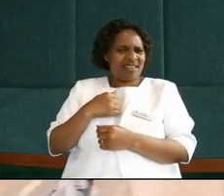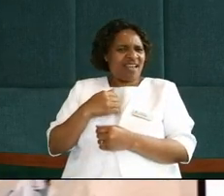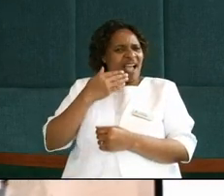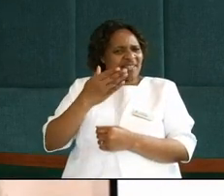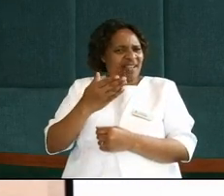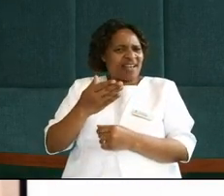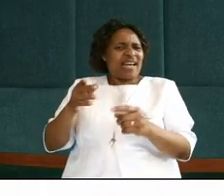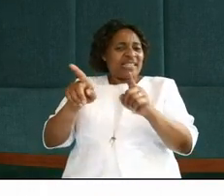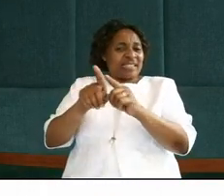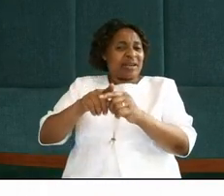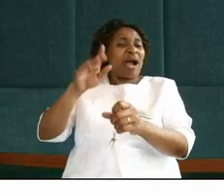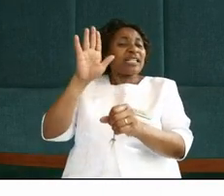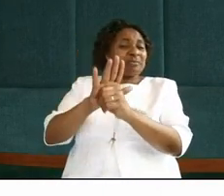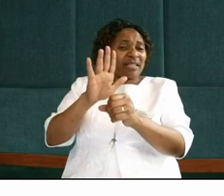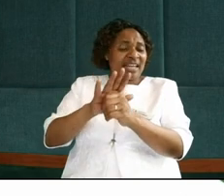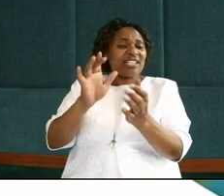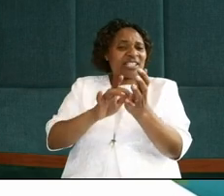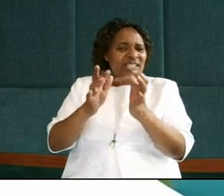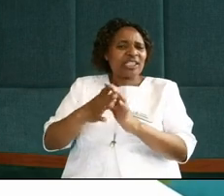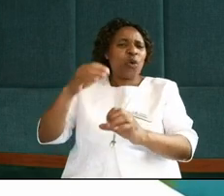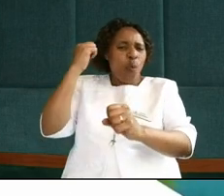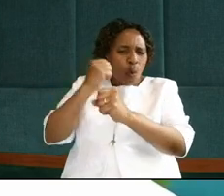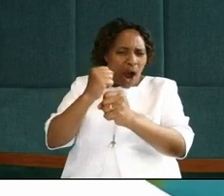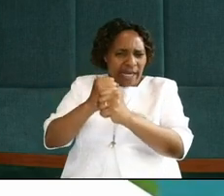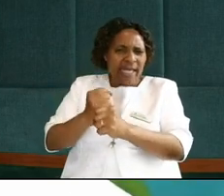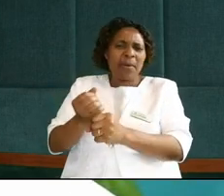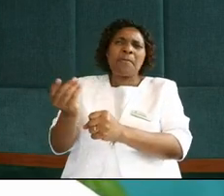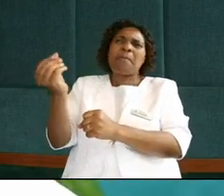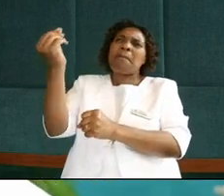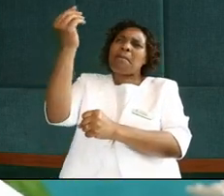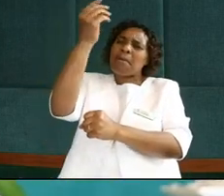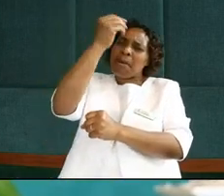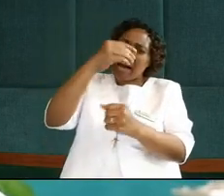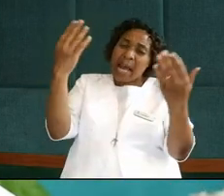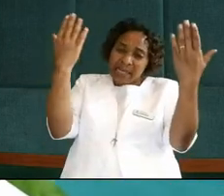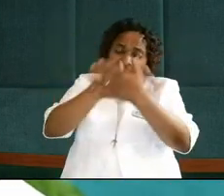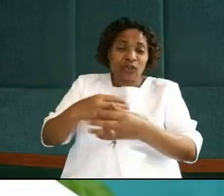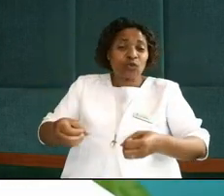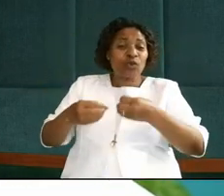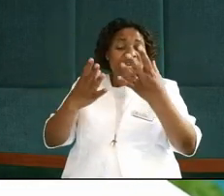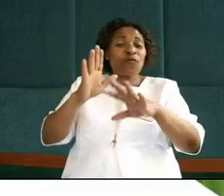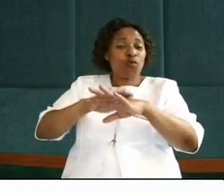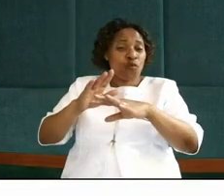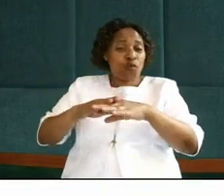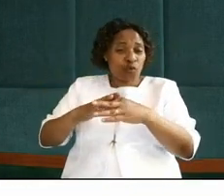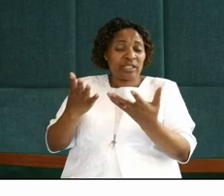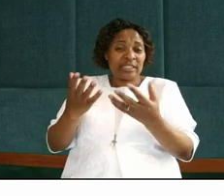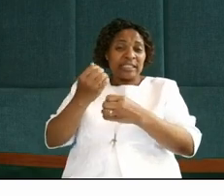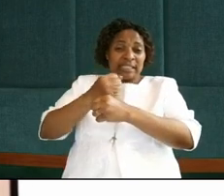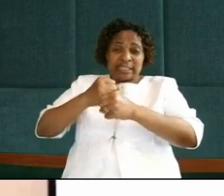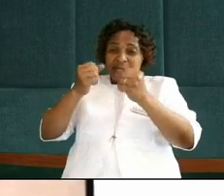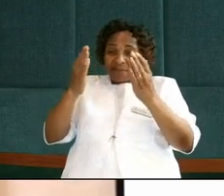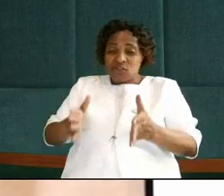much as Jesus is working day and night to give us eternity, even as Jesus died on the cross for